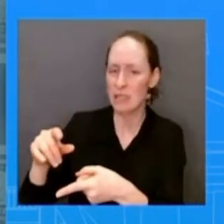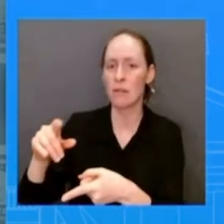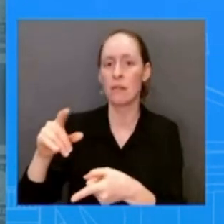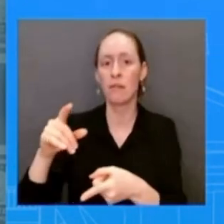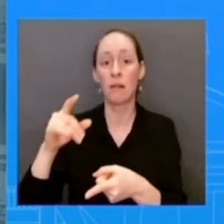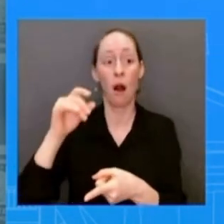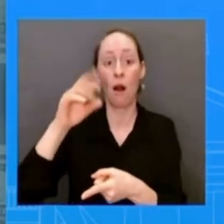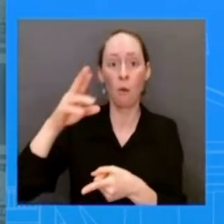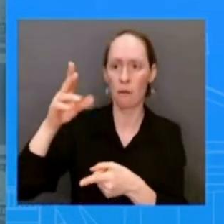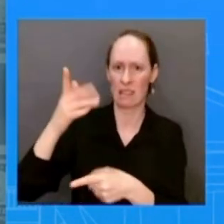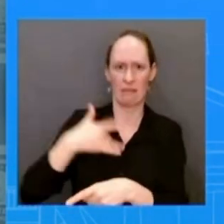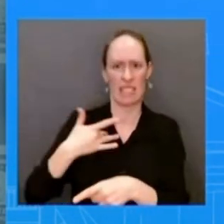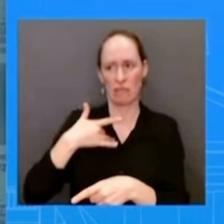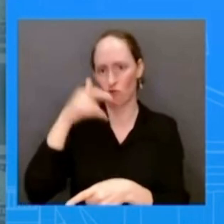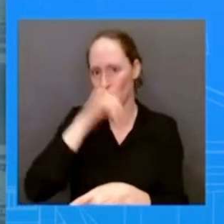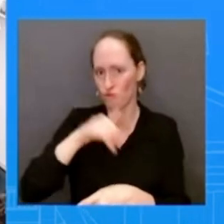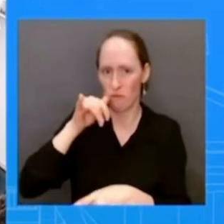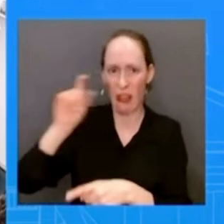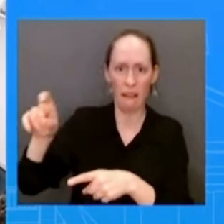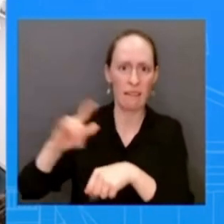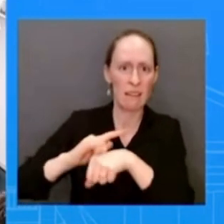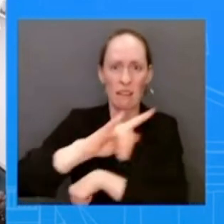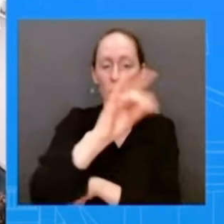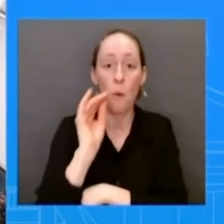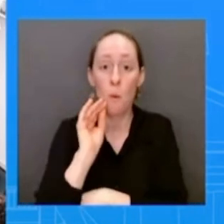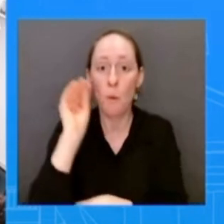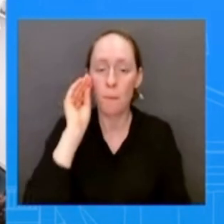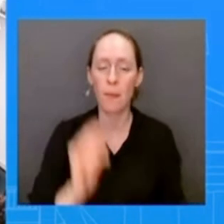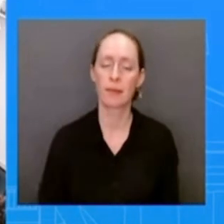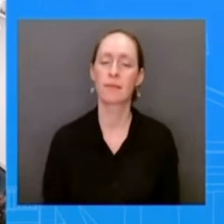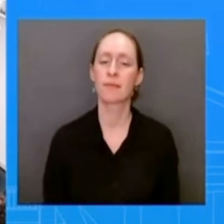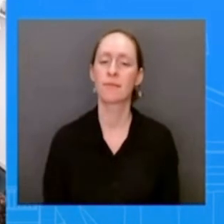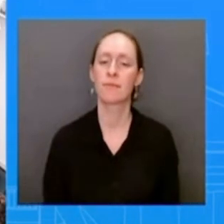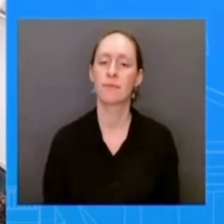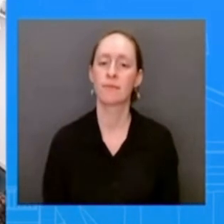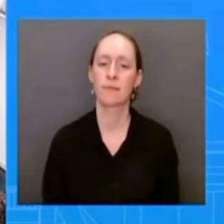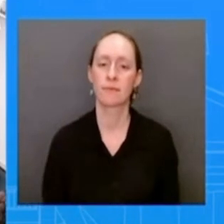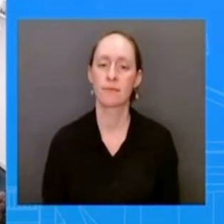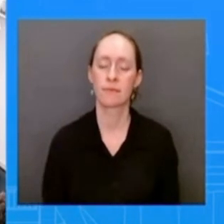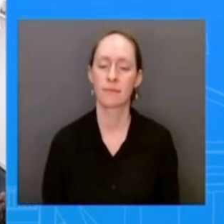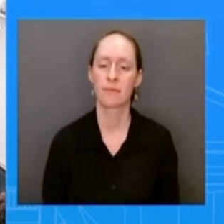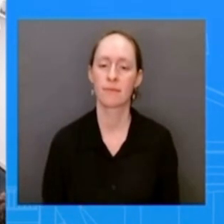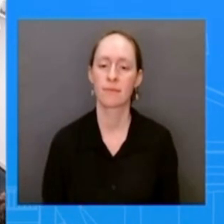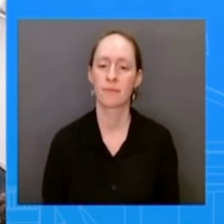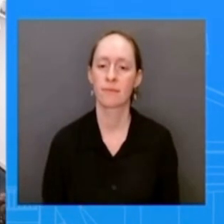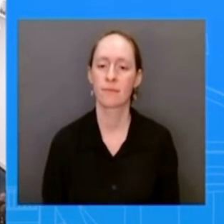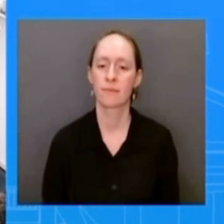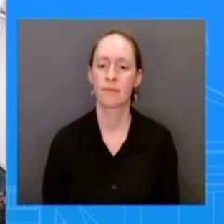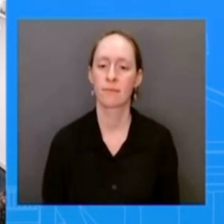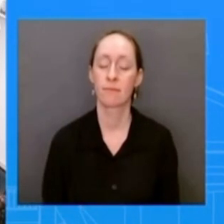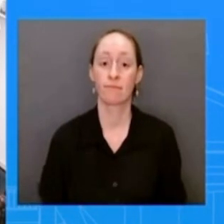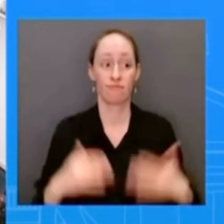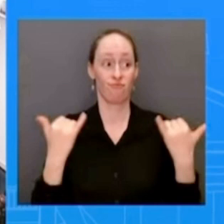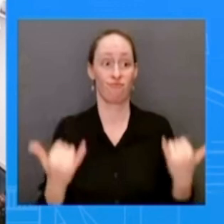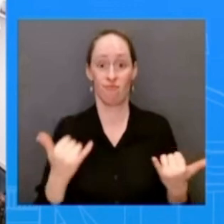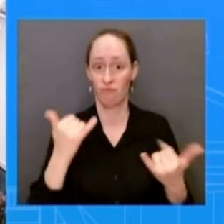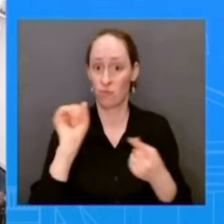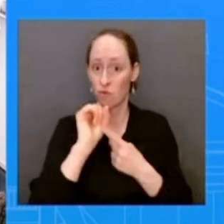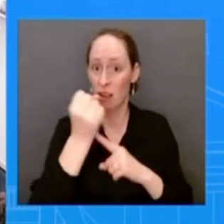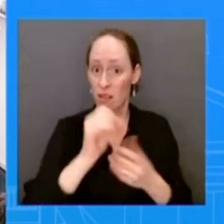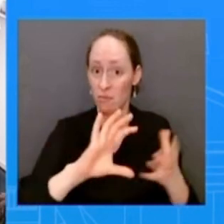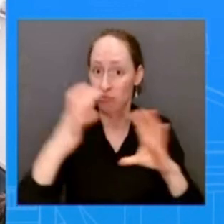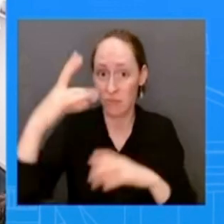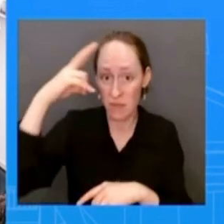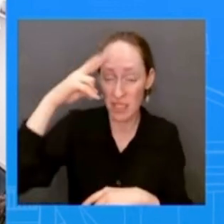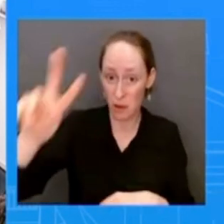thanks green um does this situation in mexico indicate that the u.s needs to be doing more to tackle mexican